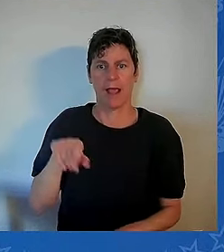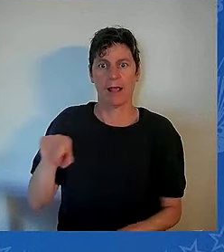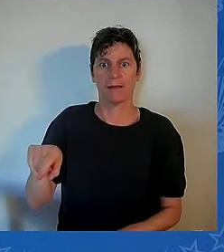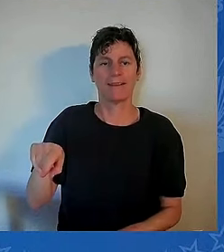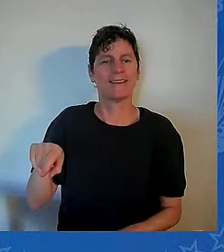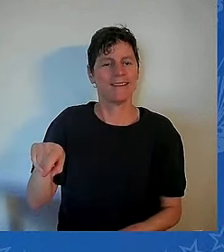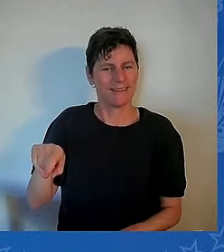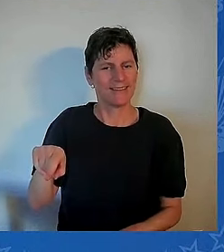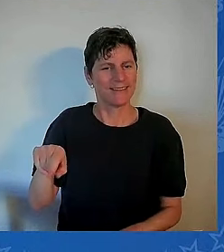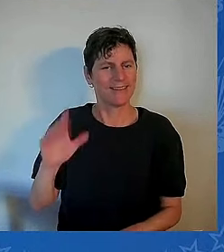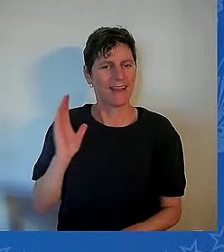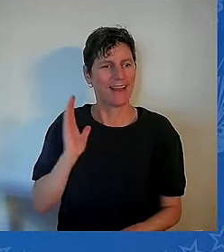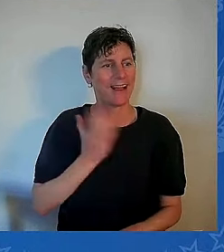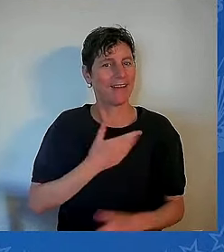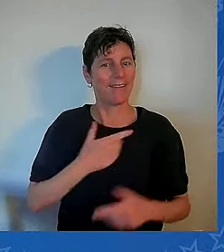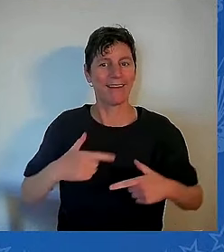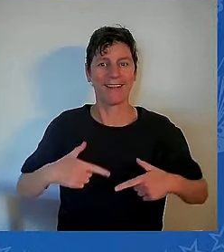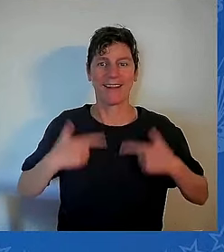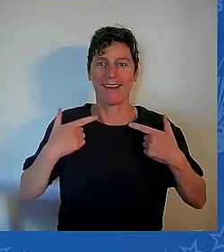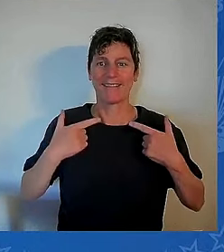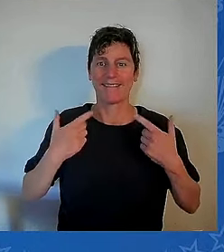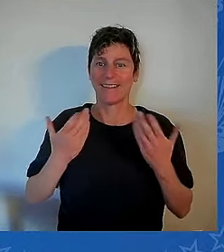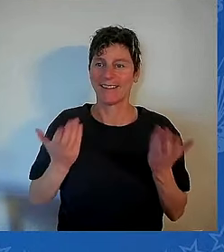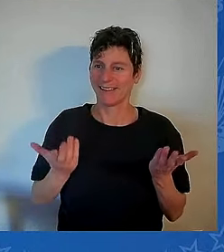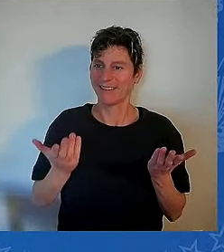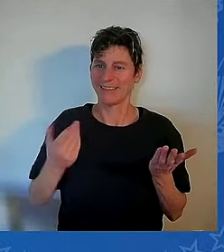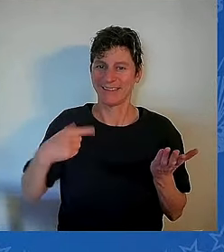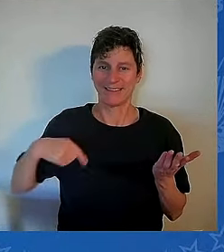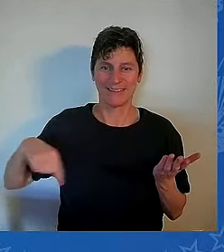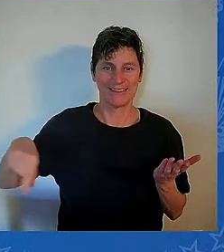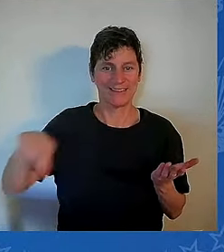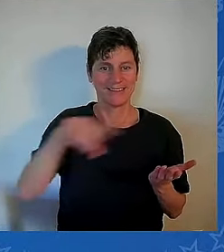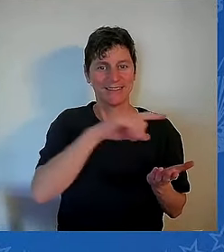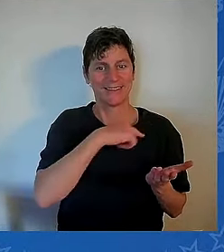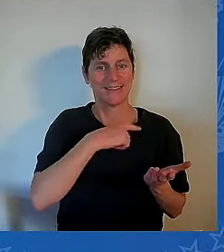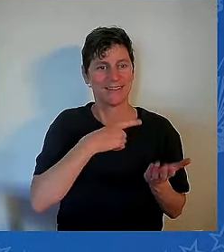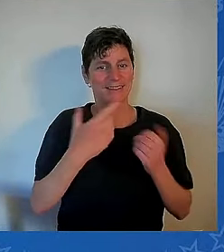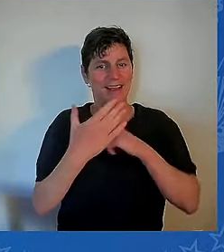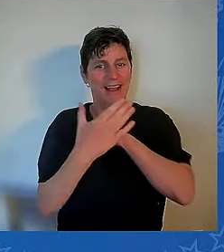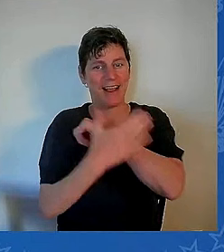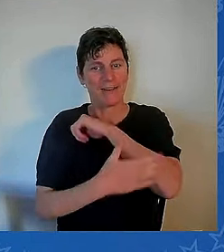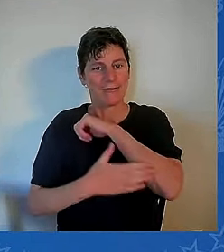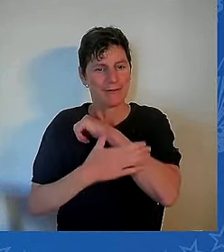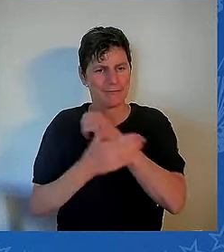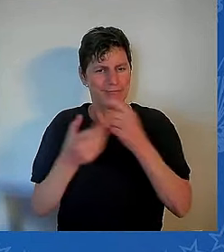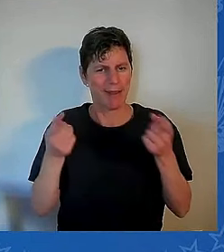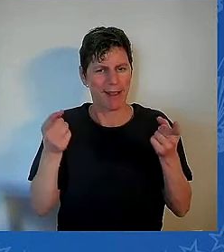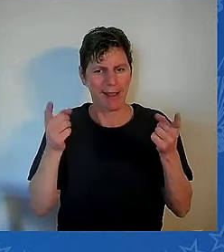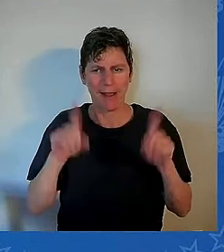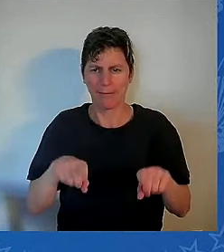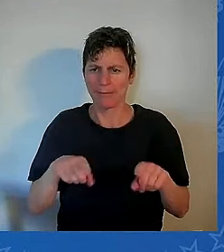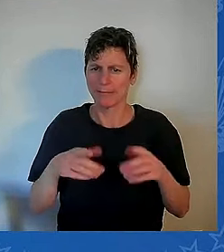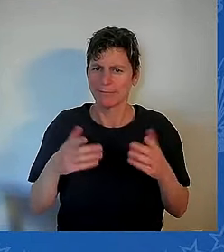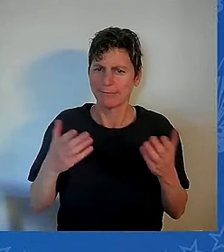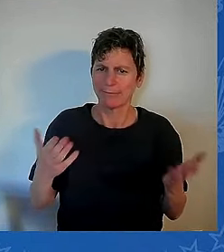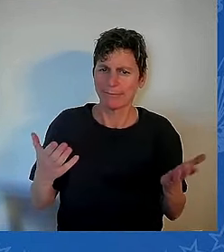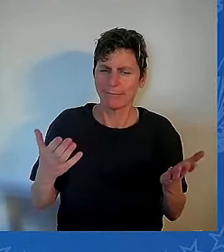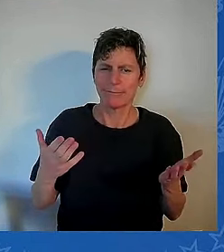nation, we have those Saturdays. Thank God your mom,